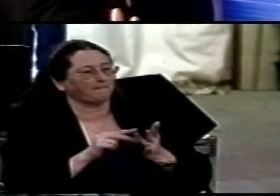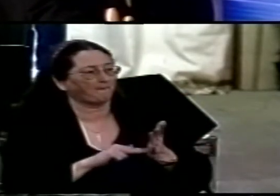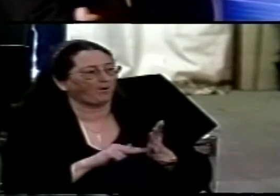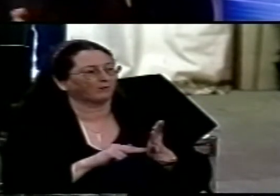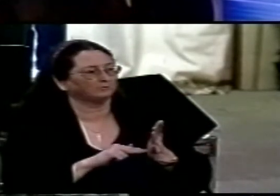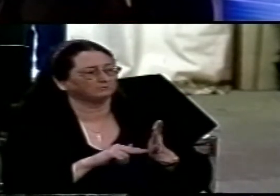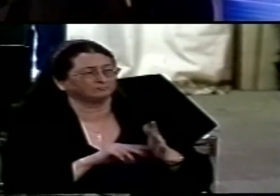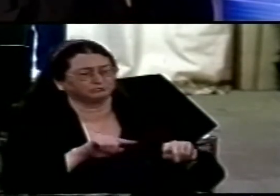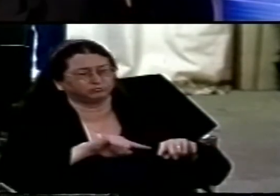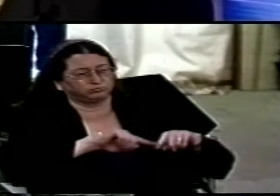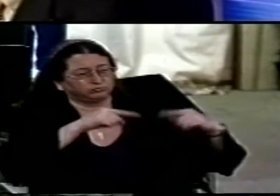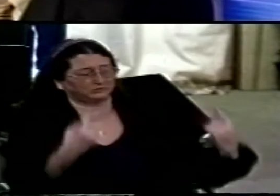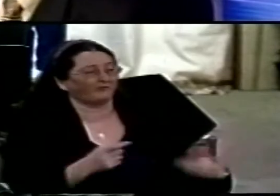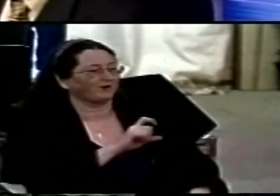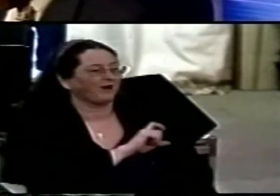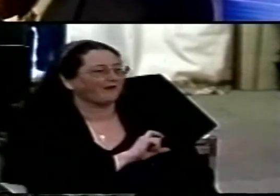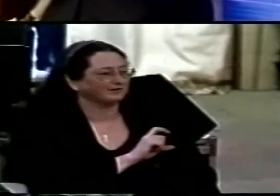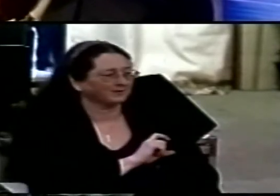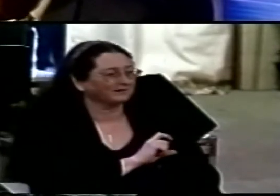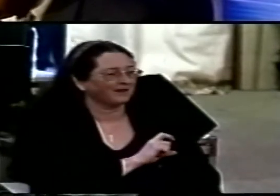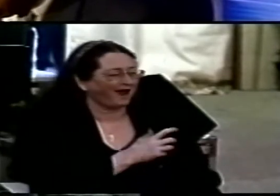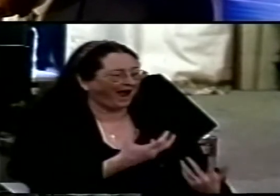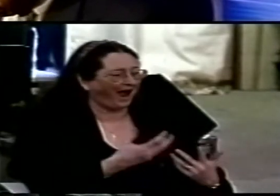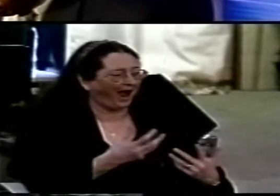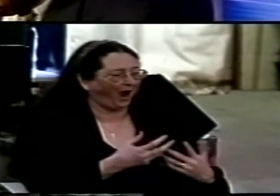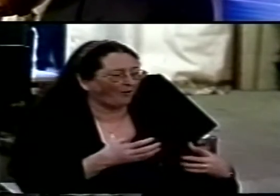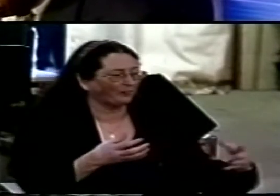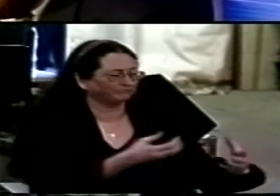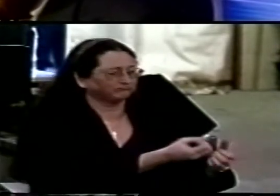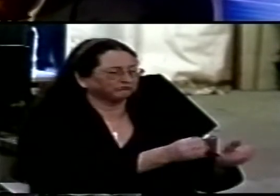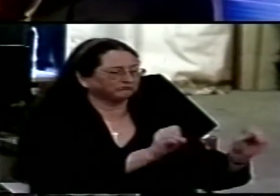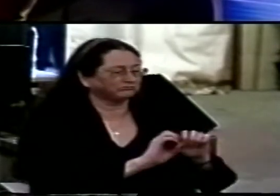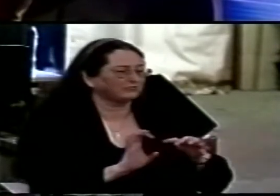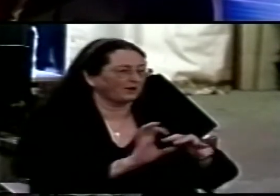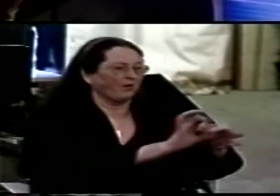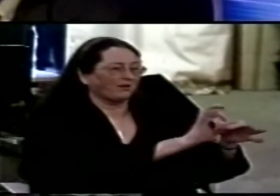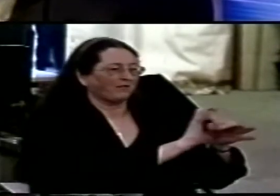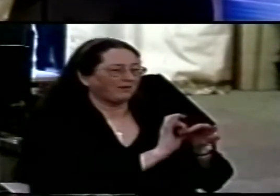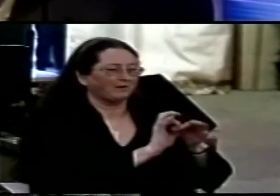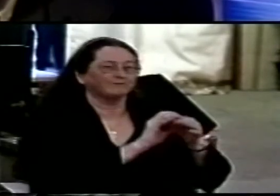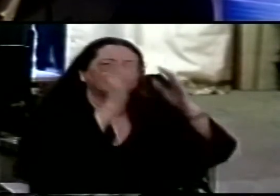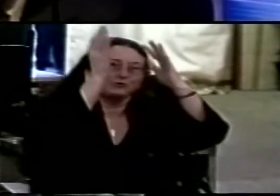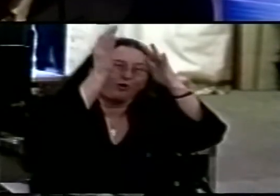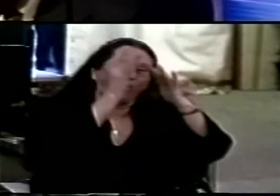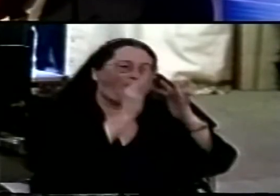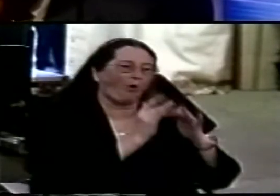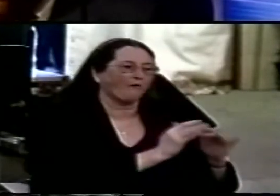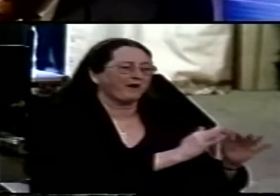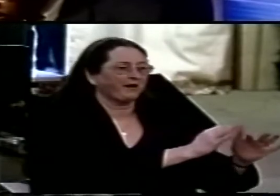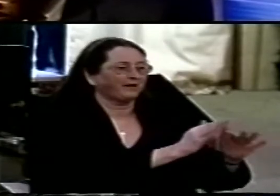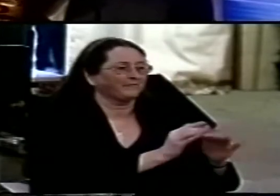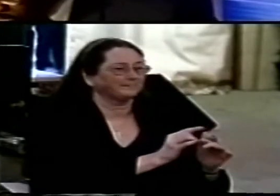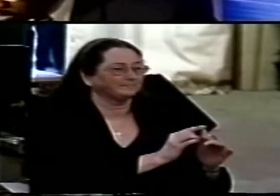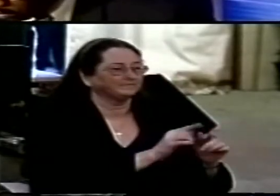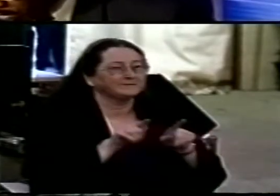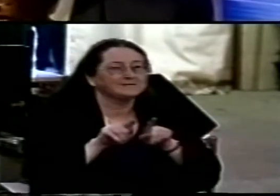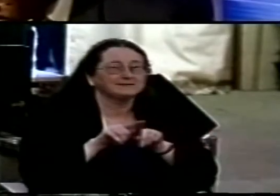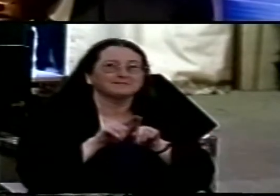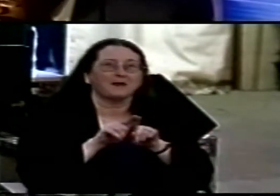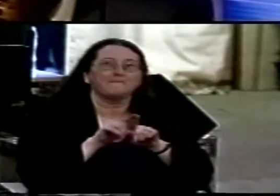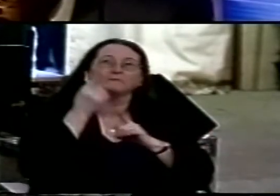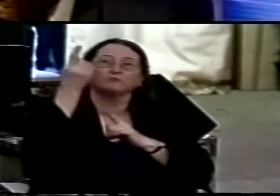zealot let them have your glory the glory that you gave me